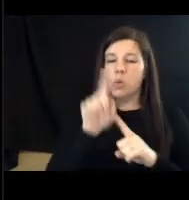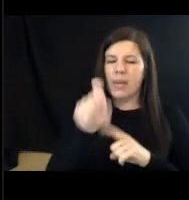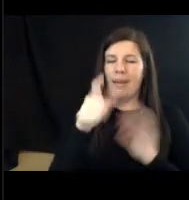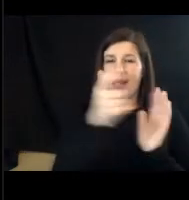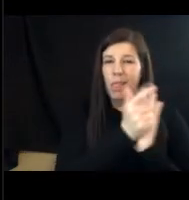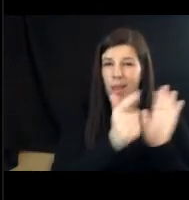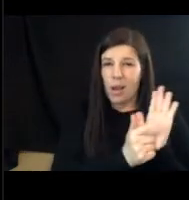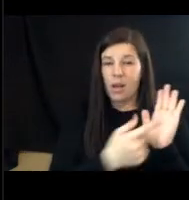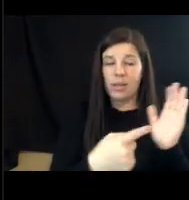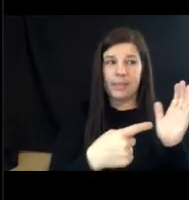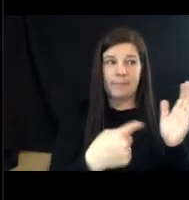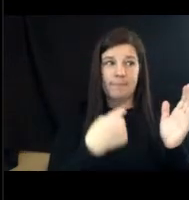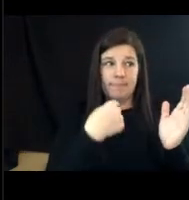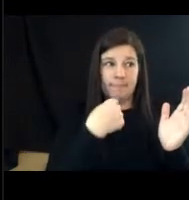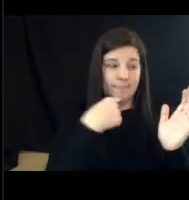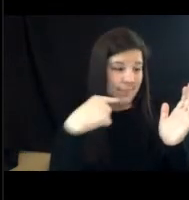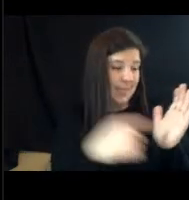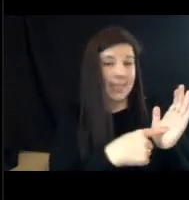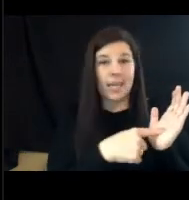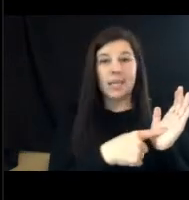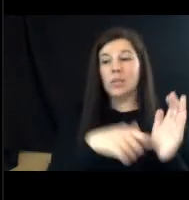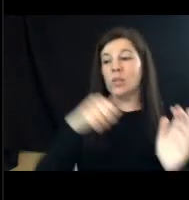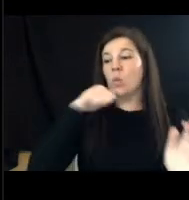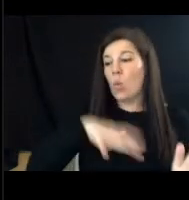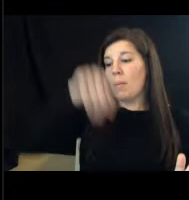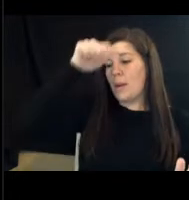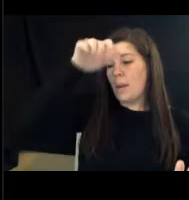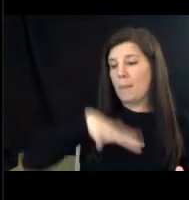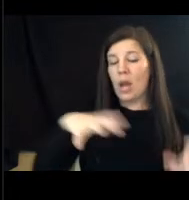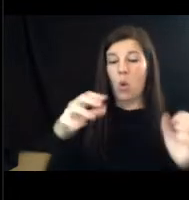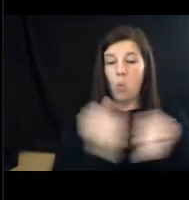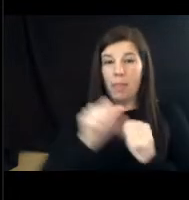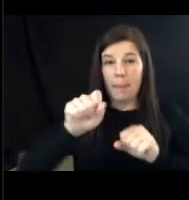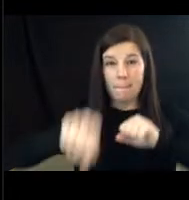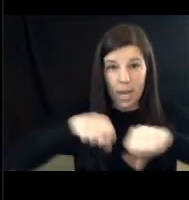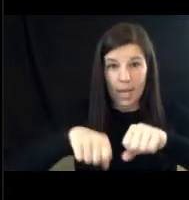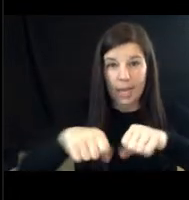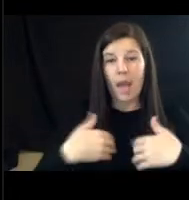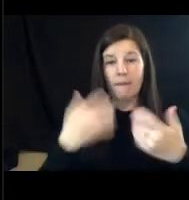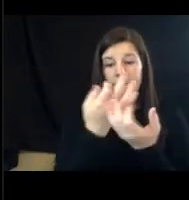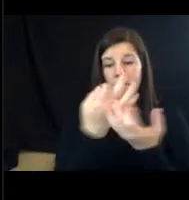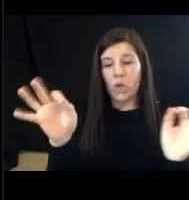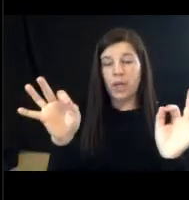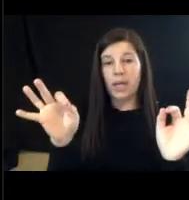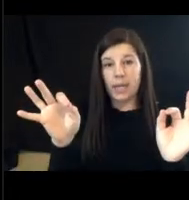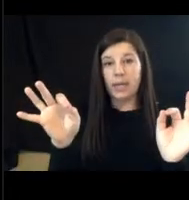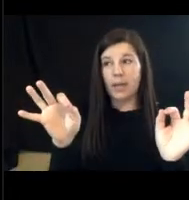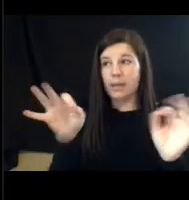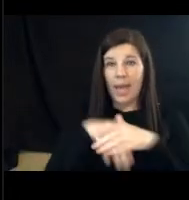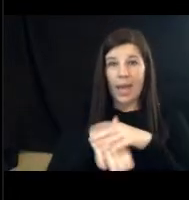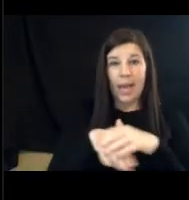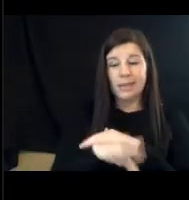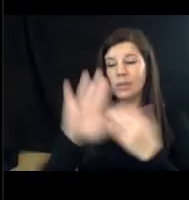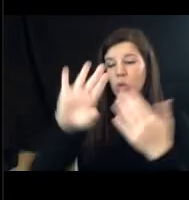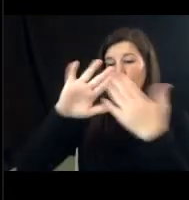a gentleman or female with a trail bike has free passage on a city street to go to and